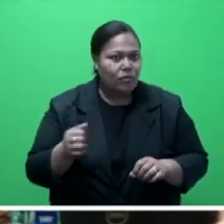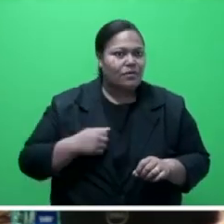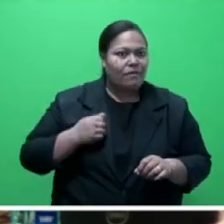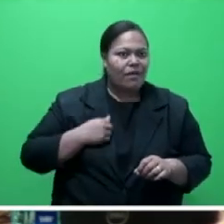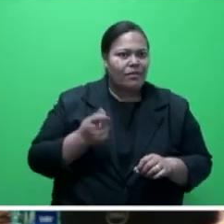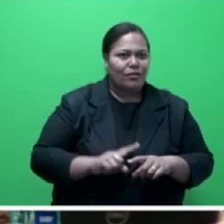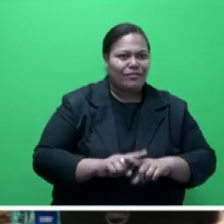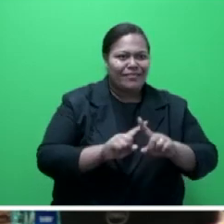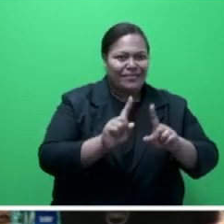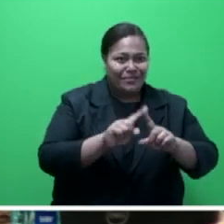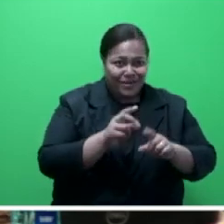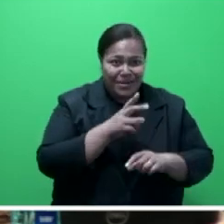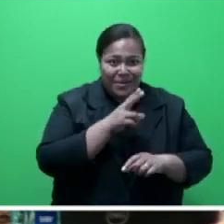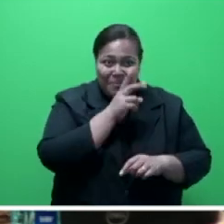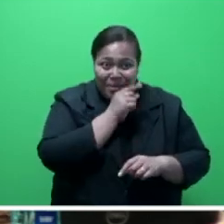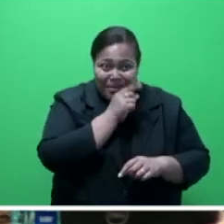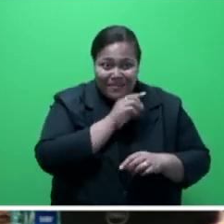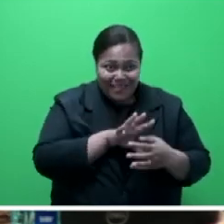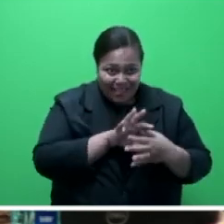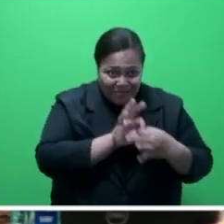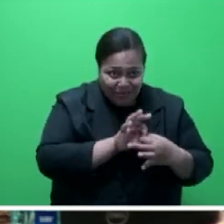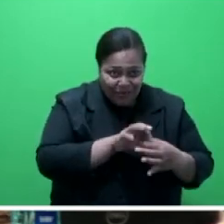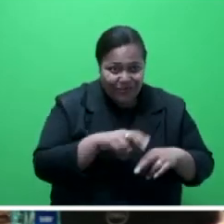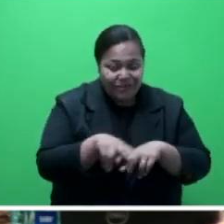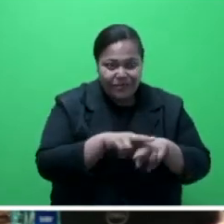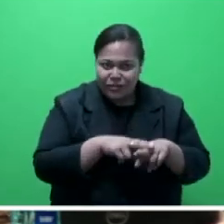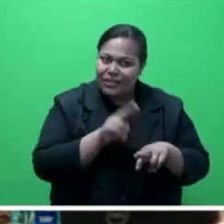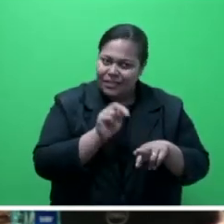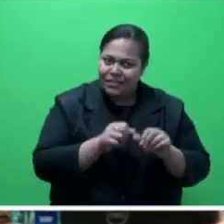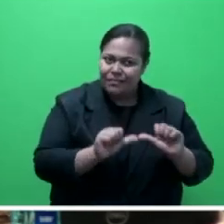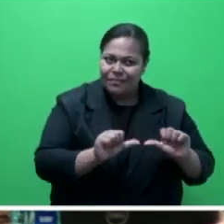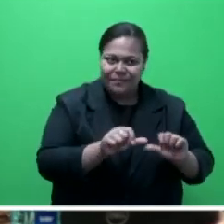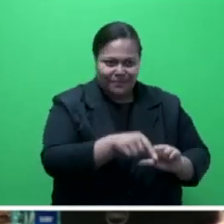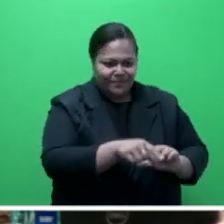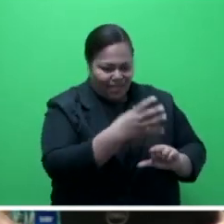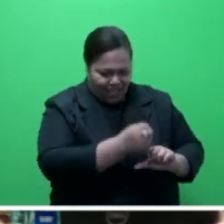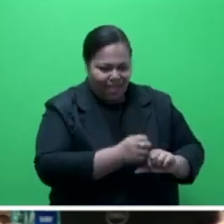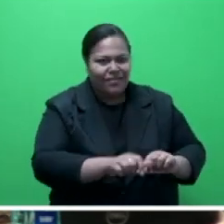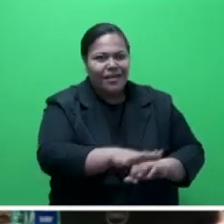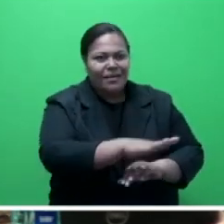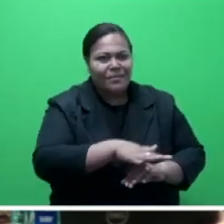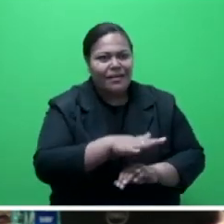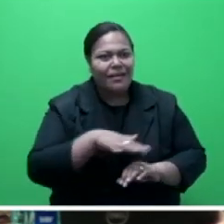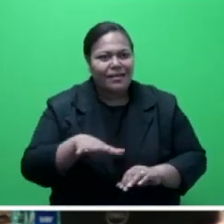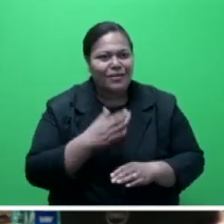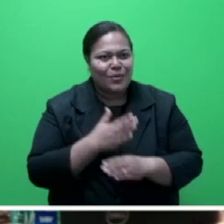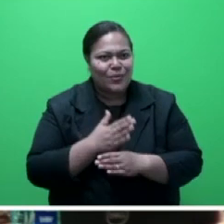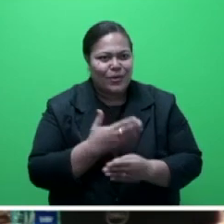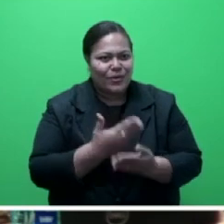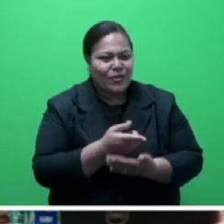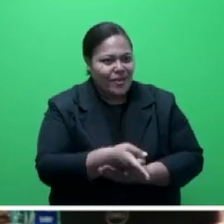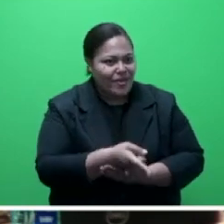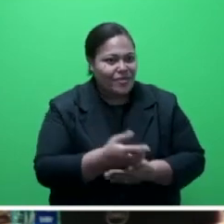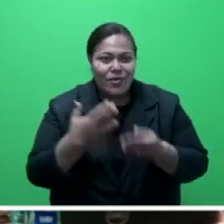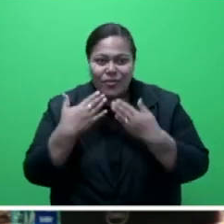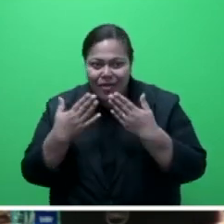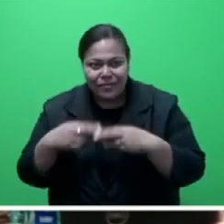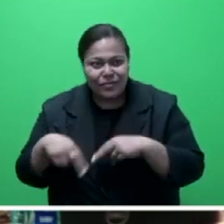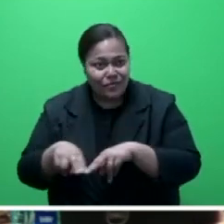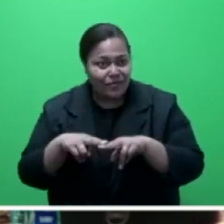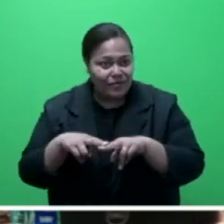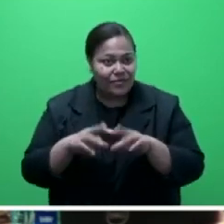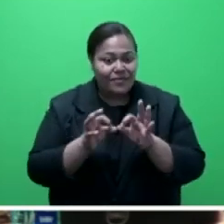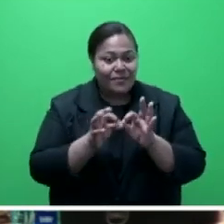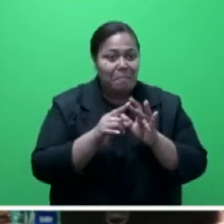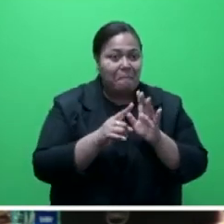migratory birds that needs to be conserved and protected. Honorable Speaker, threats to Fiji's biodiversity are many and they continue to